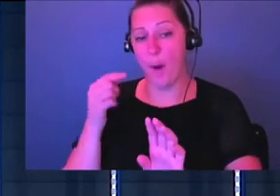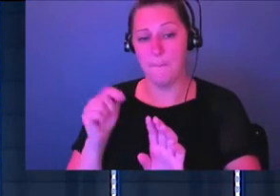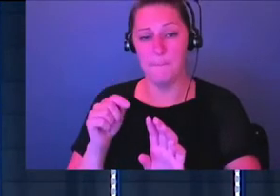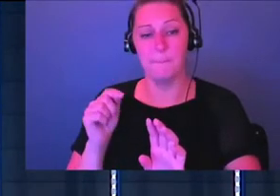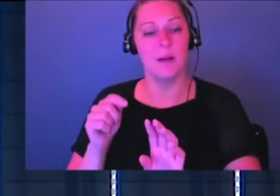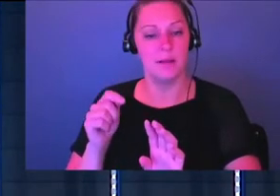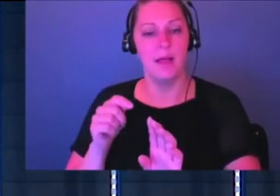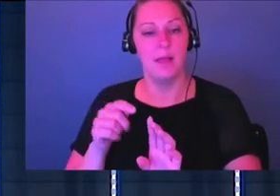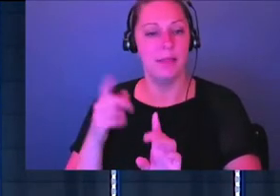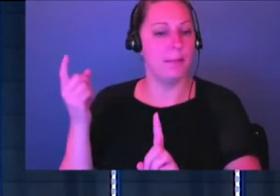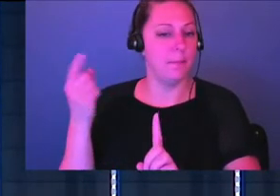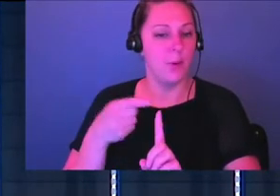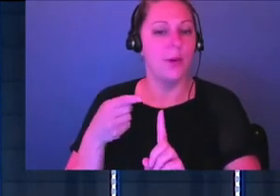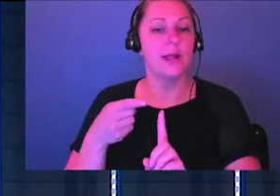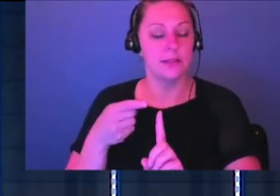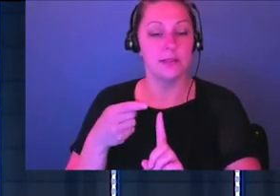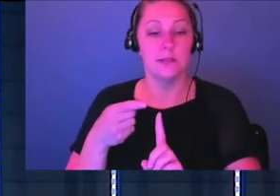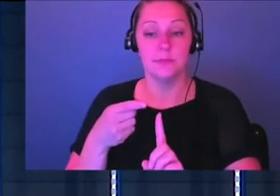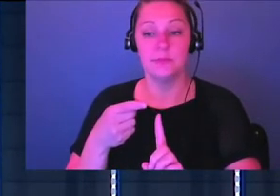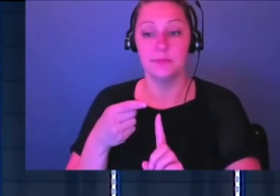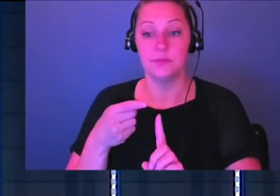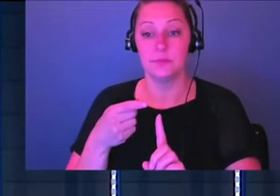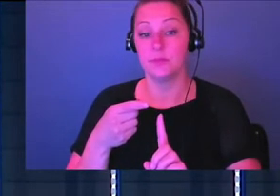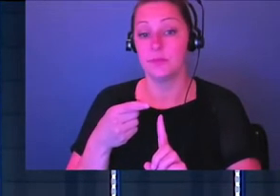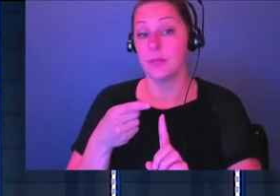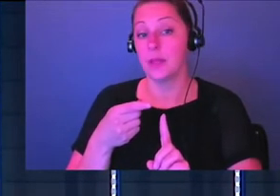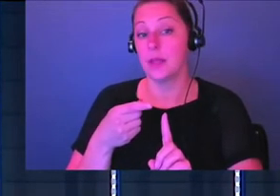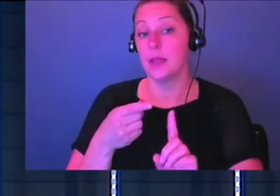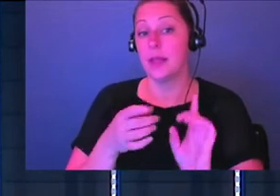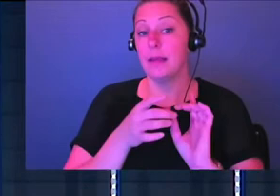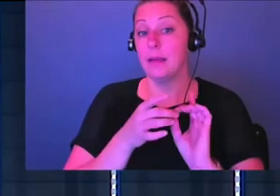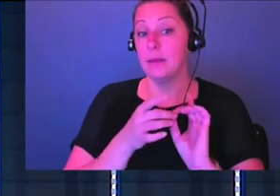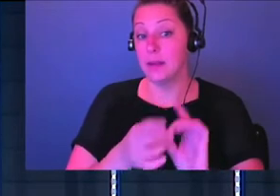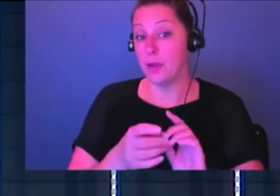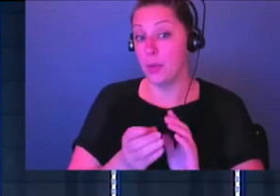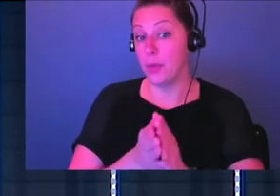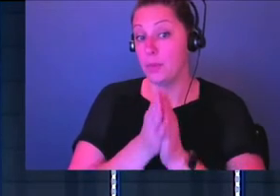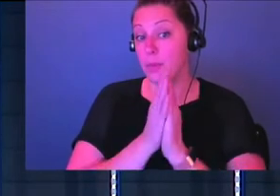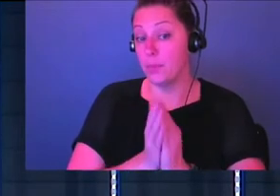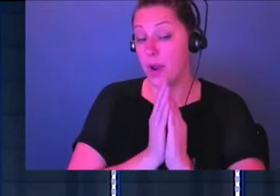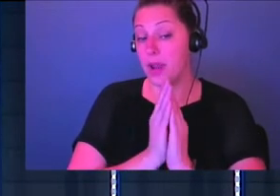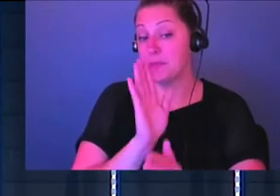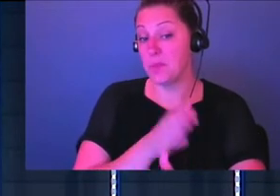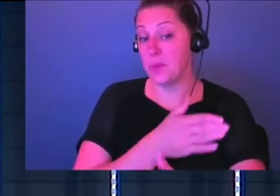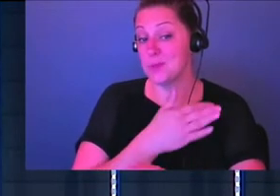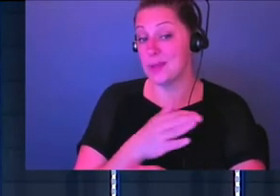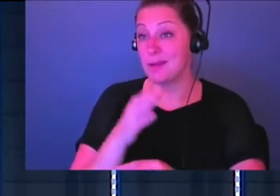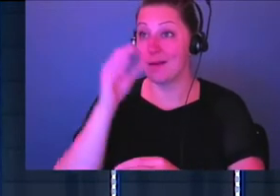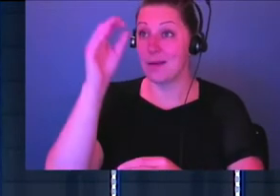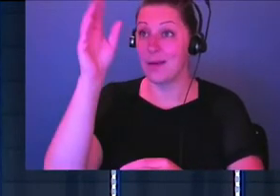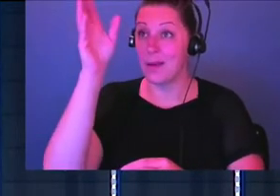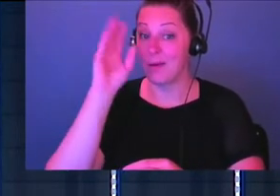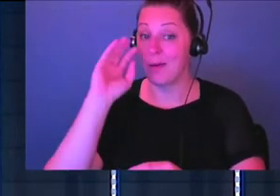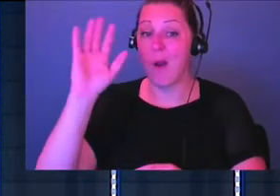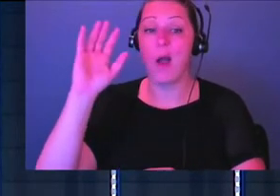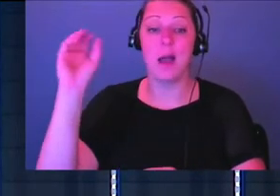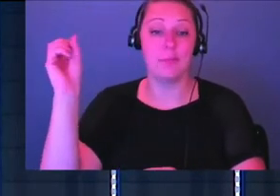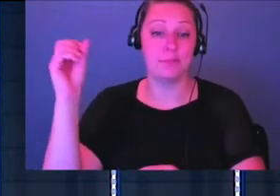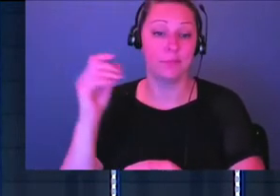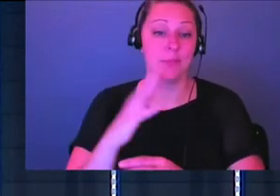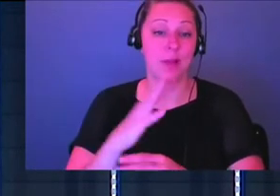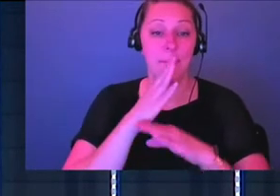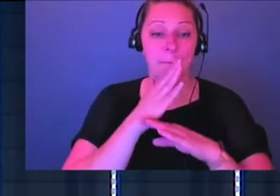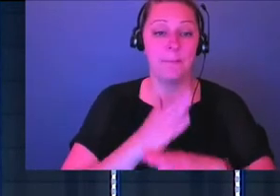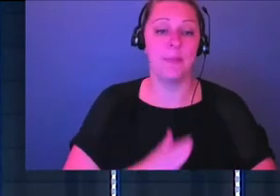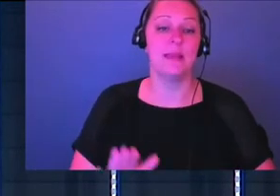first point that we were talking about today, that through praise music, God can bring peace to our chaos, okay? It